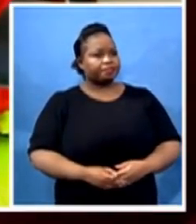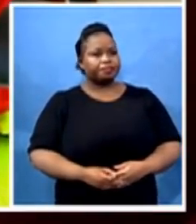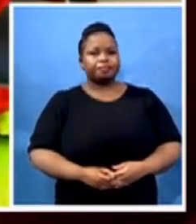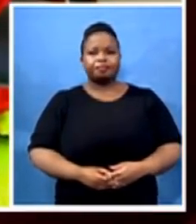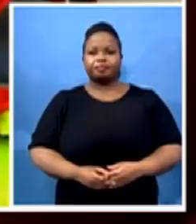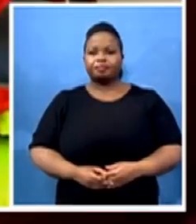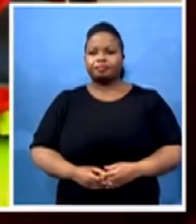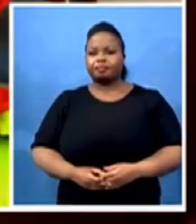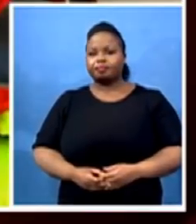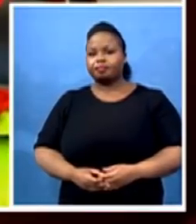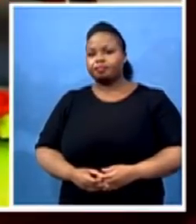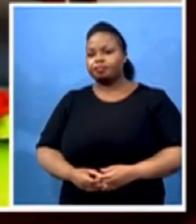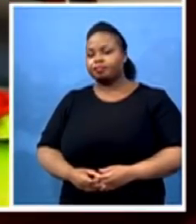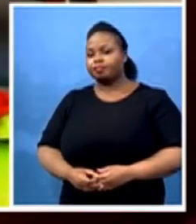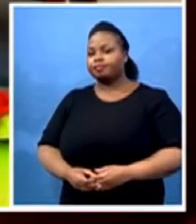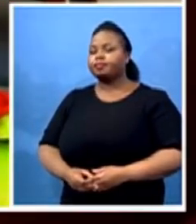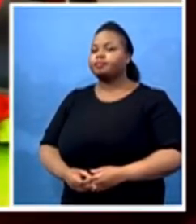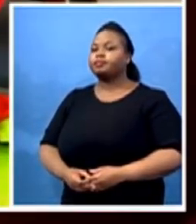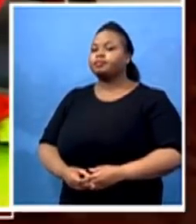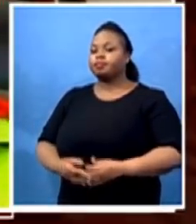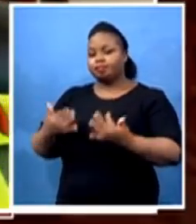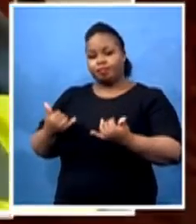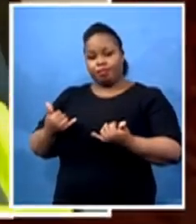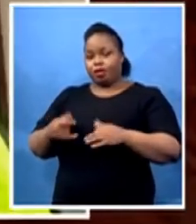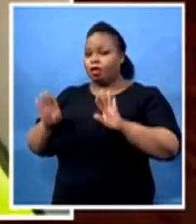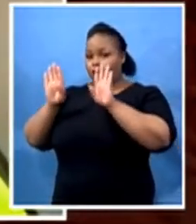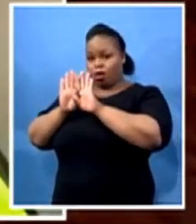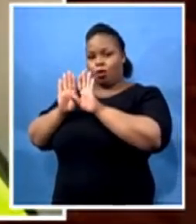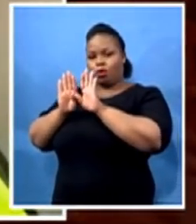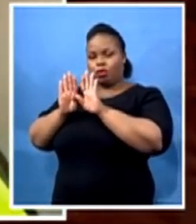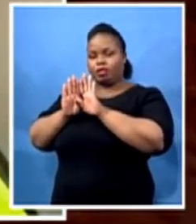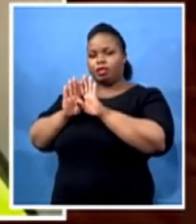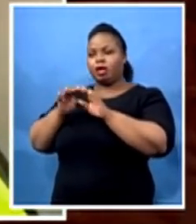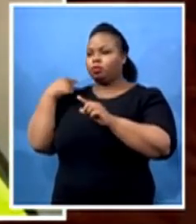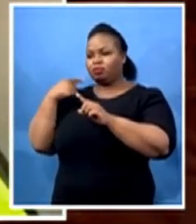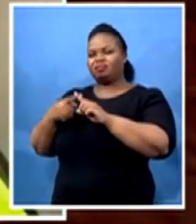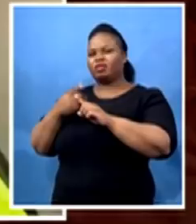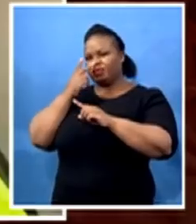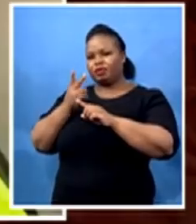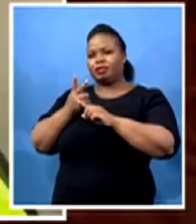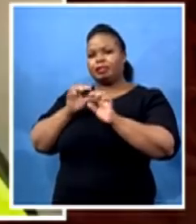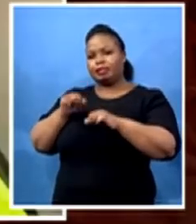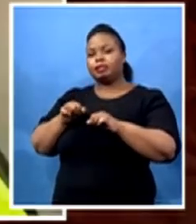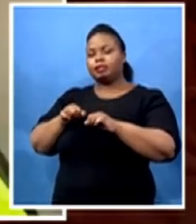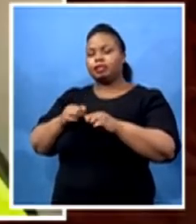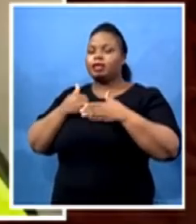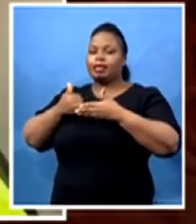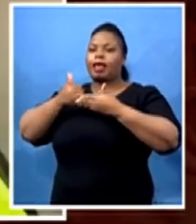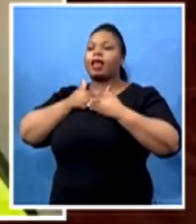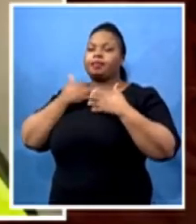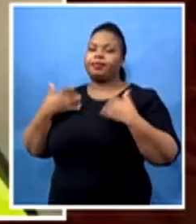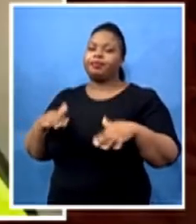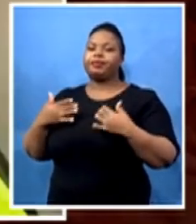During the lockdown, I must indicate, we have seen the benefit of the lockdown. It gives us a breathing space.